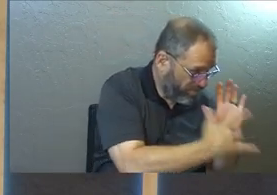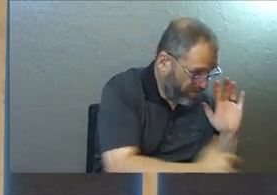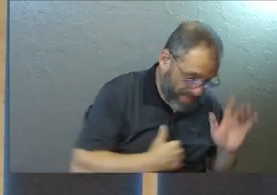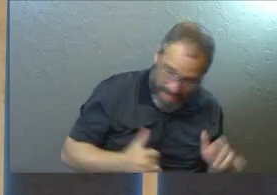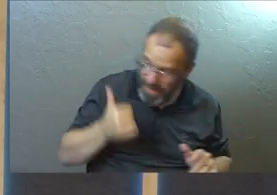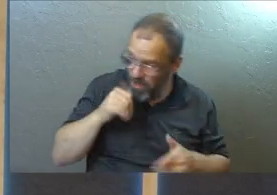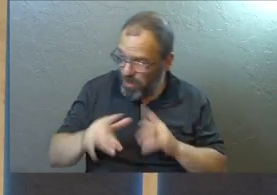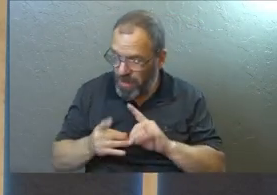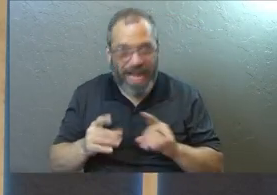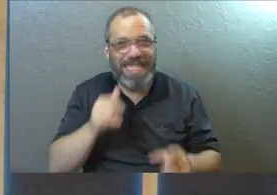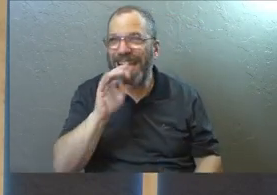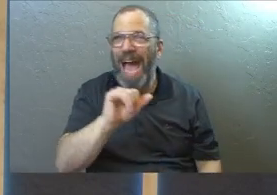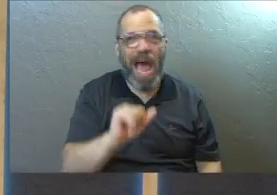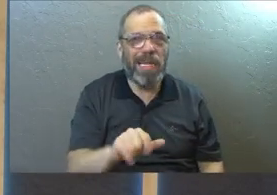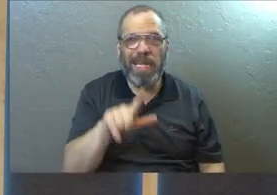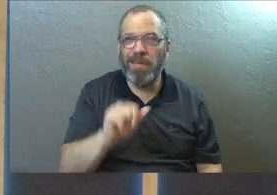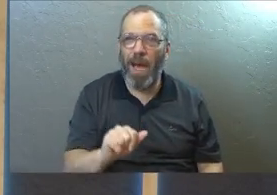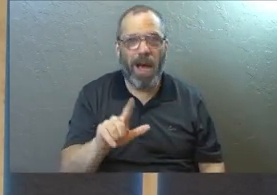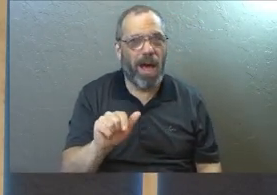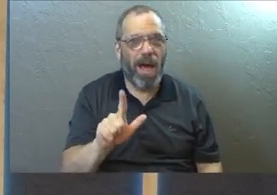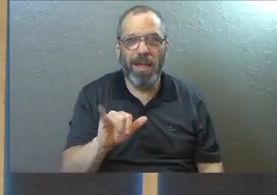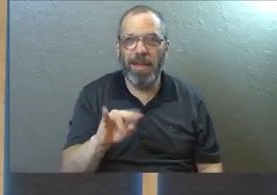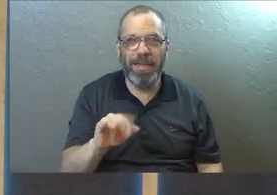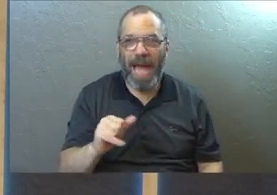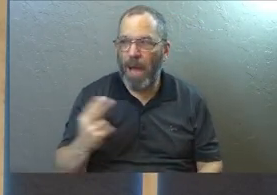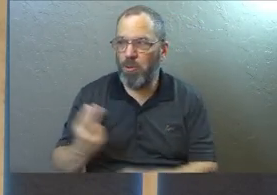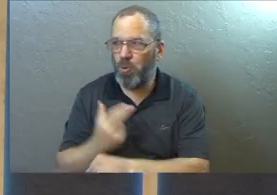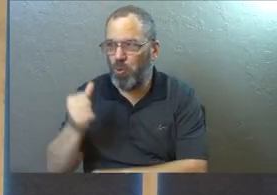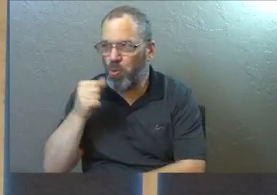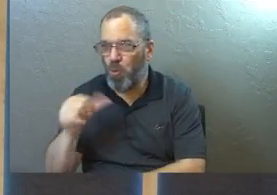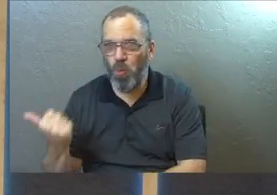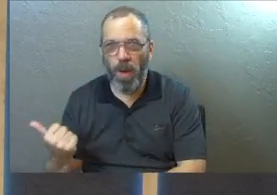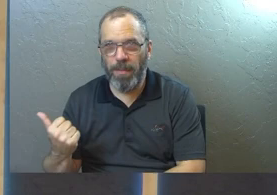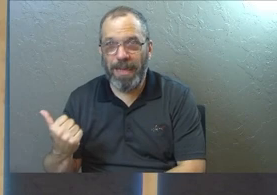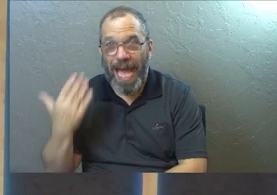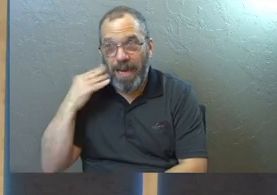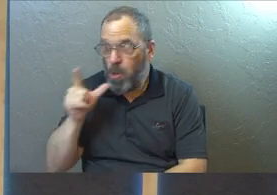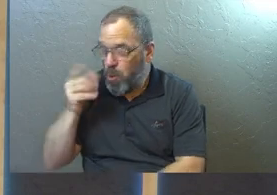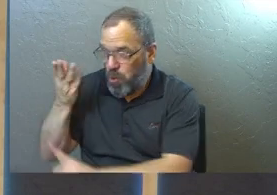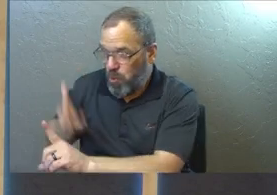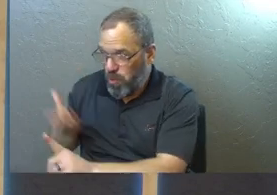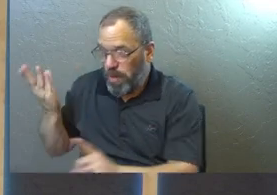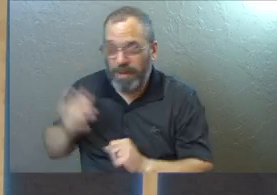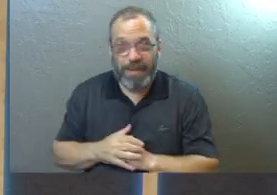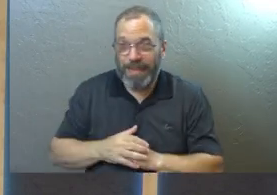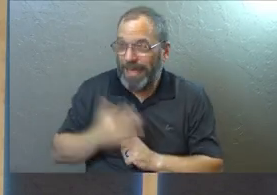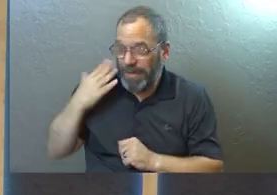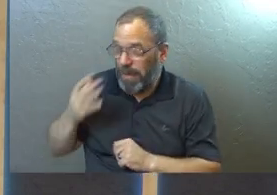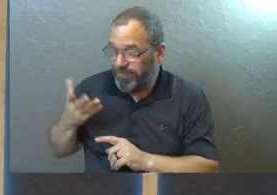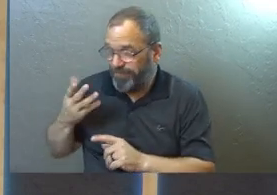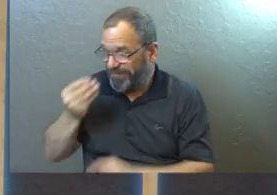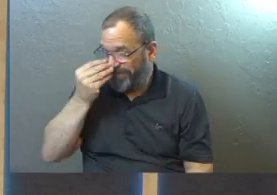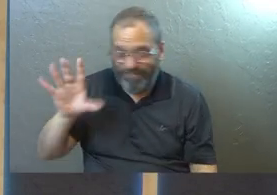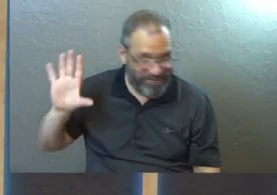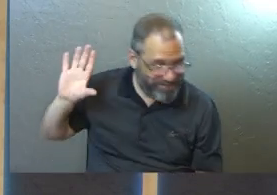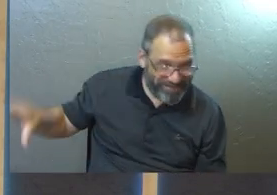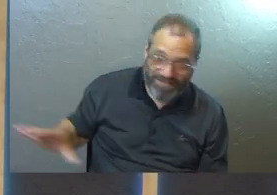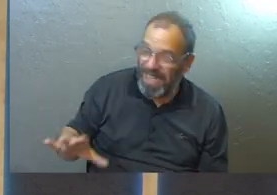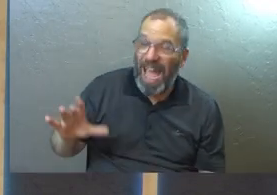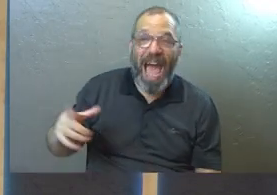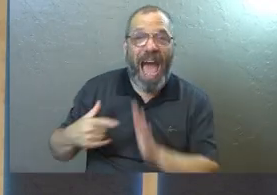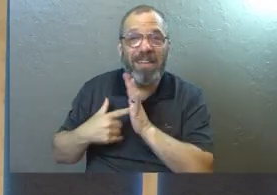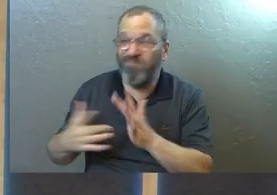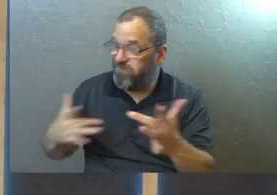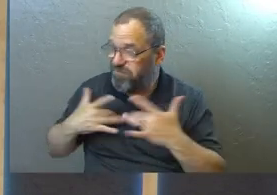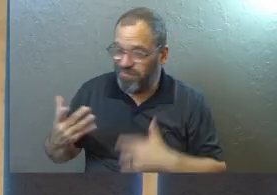And this is not Linda. I was using her. I did not know her very well. I did not care about her. I